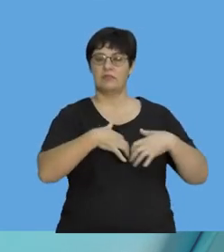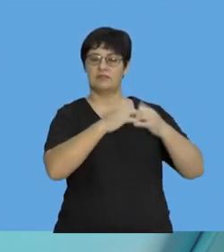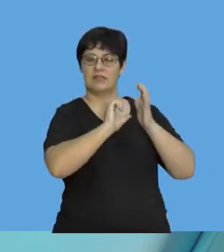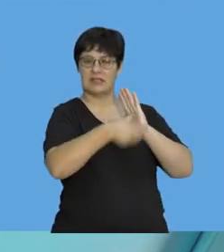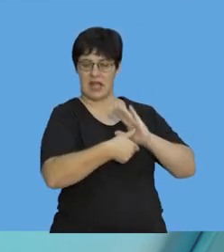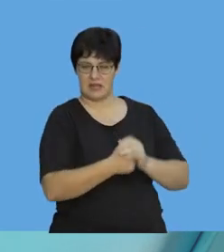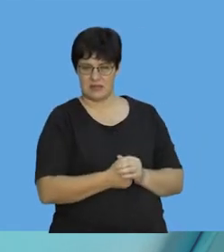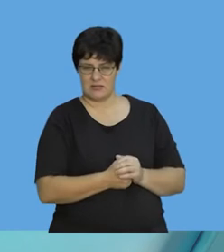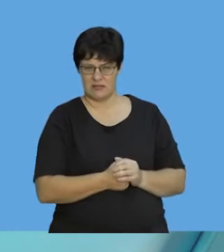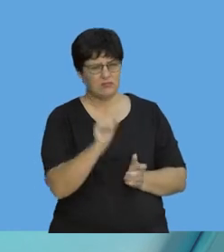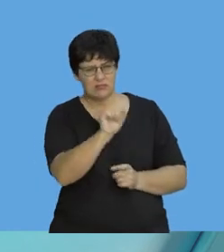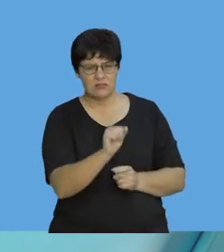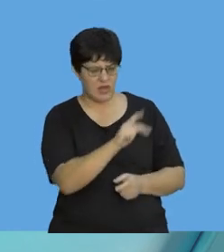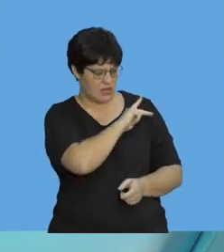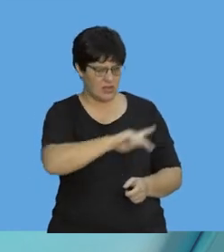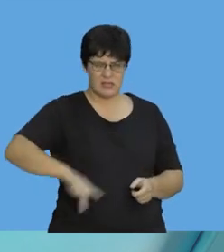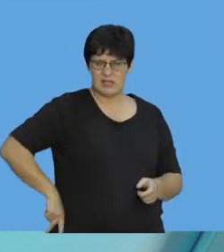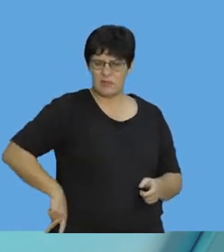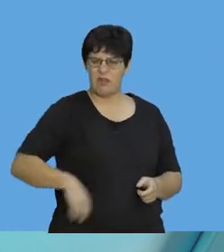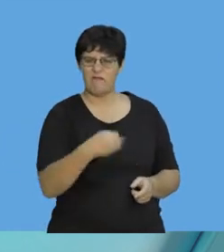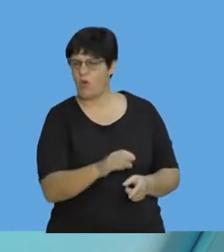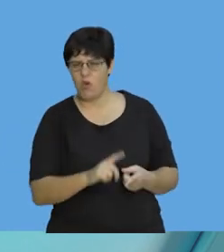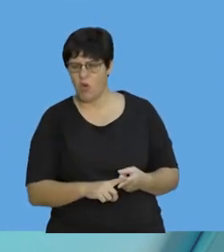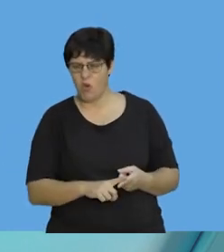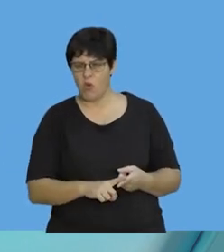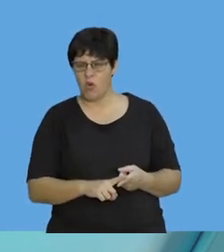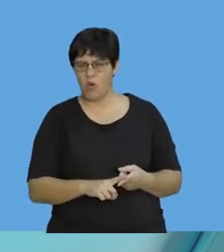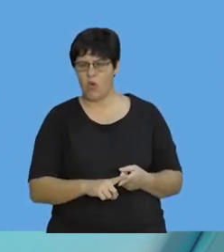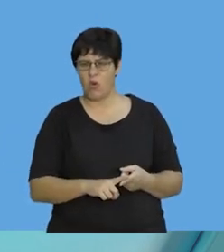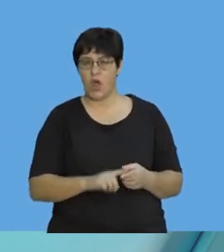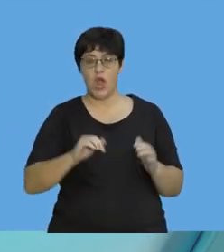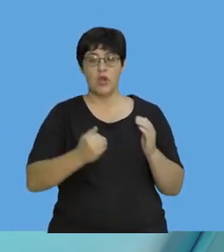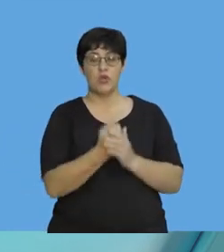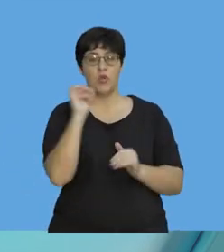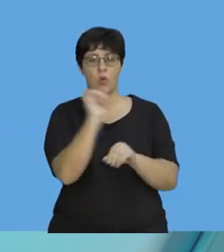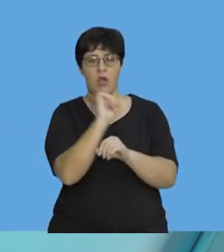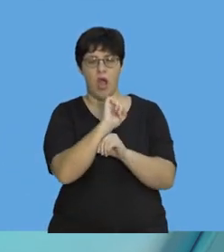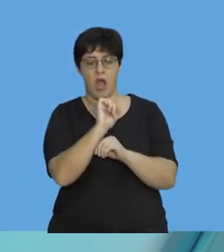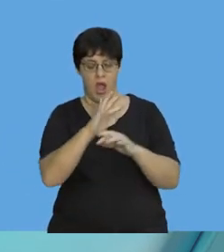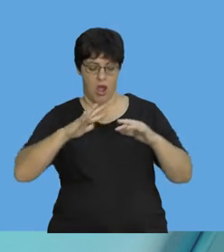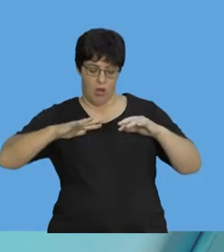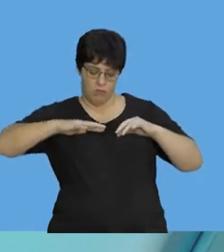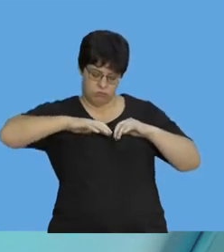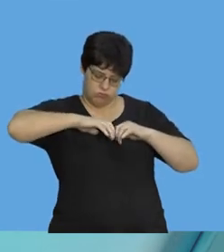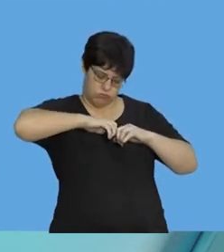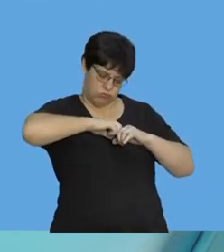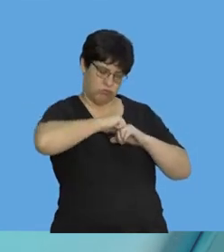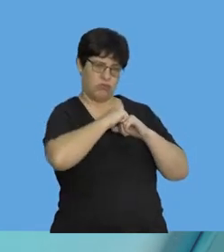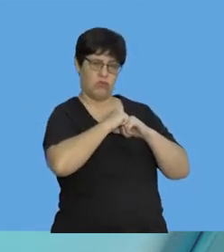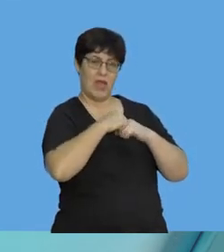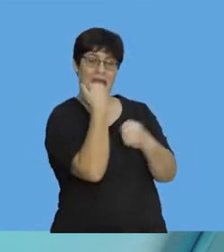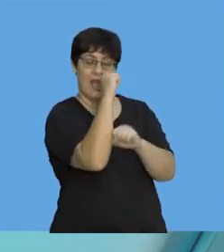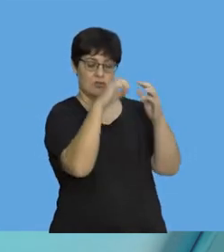seat belts? Why do cars crumple? New cars crumple and the engines drop out. Why do they do that?